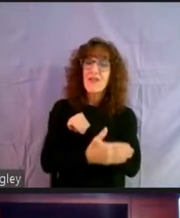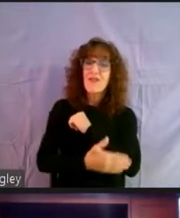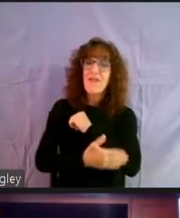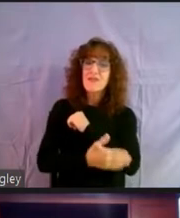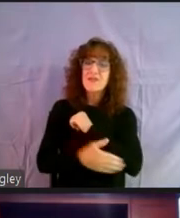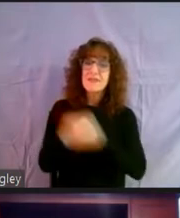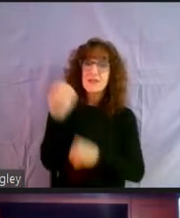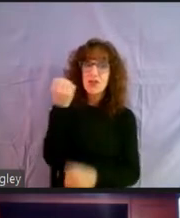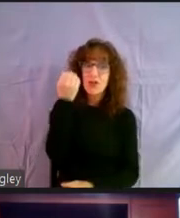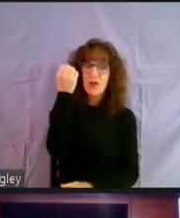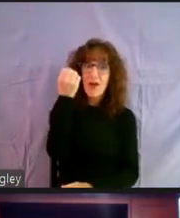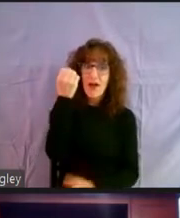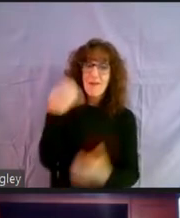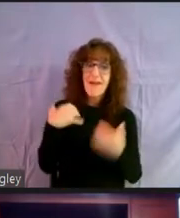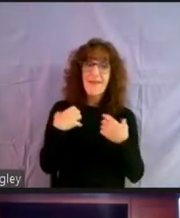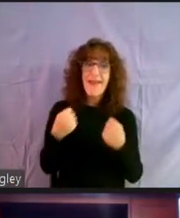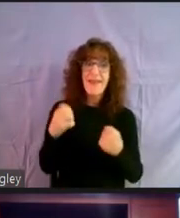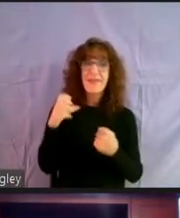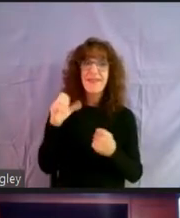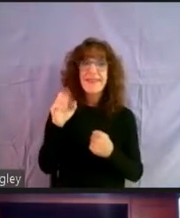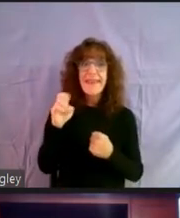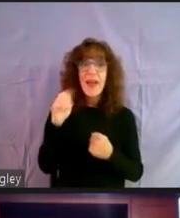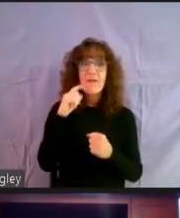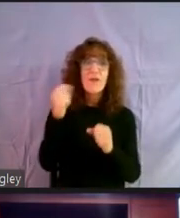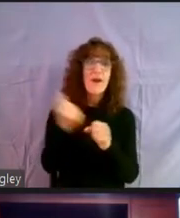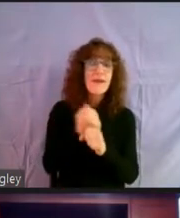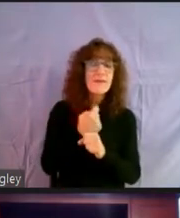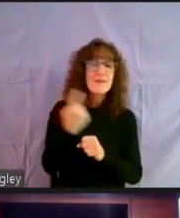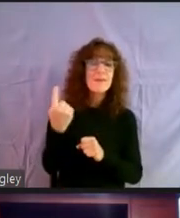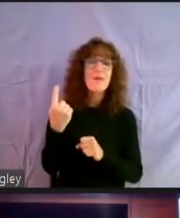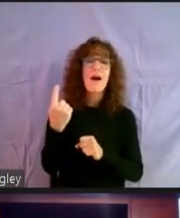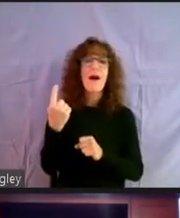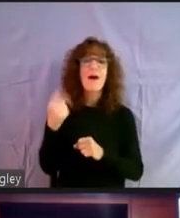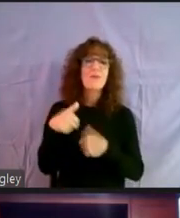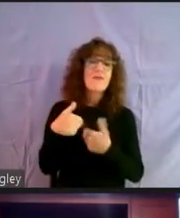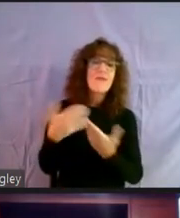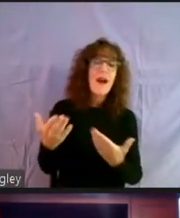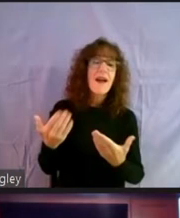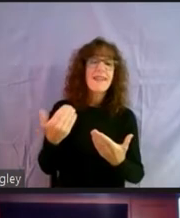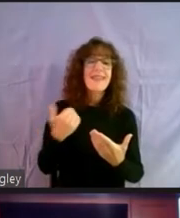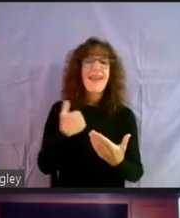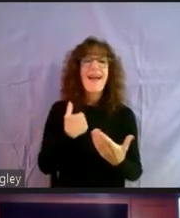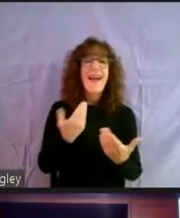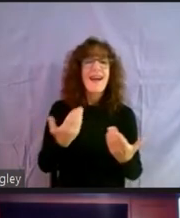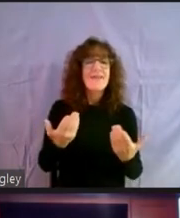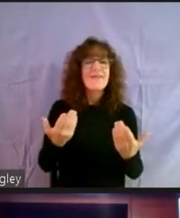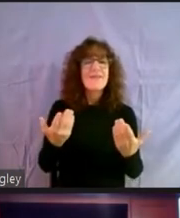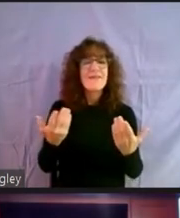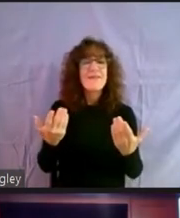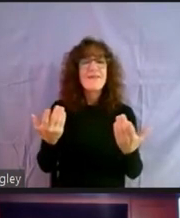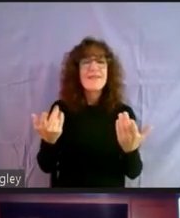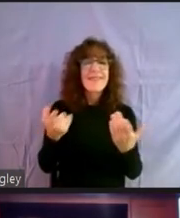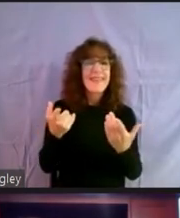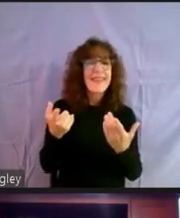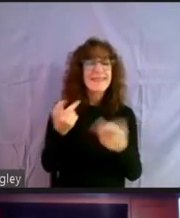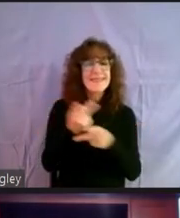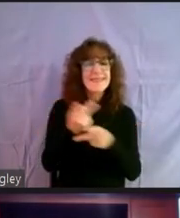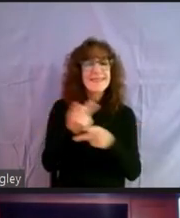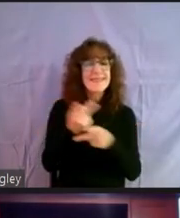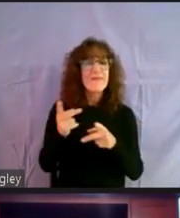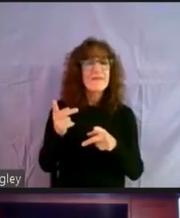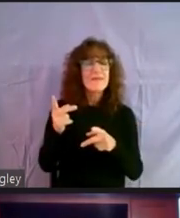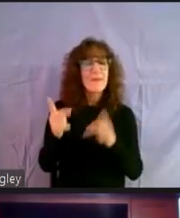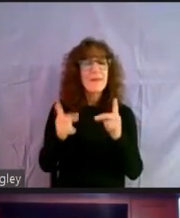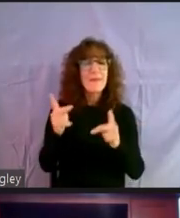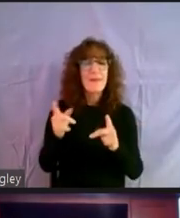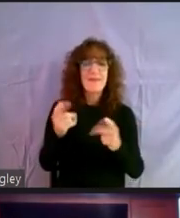where they have healthcare for everybody and they have, they have, they have a social safety net in most, most industrialized countries